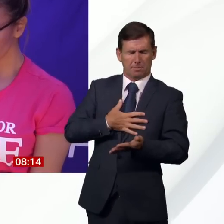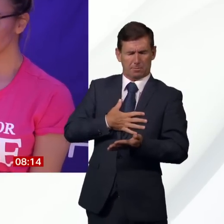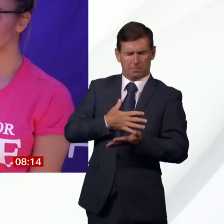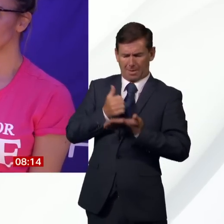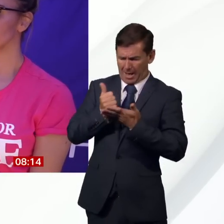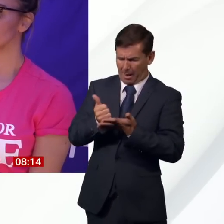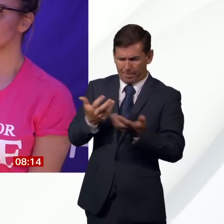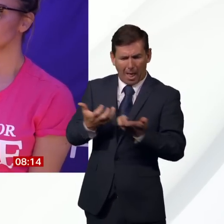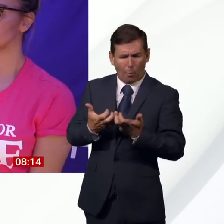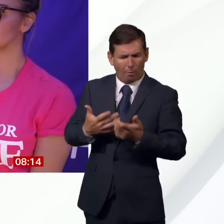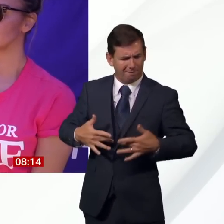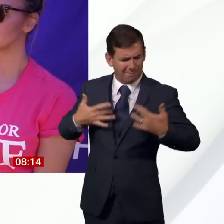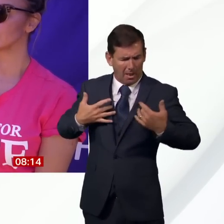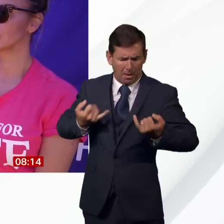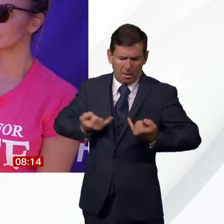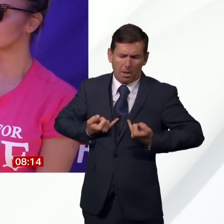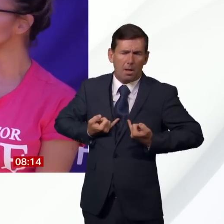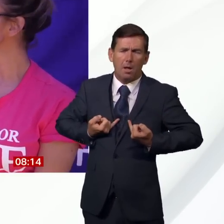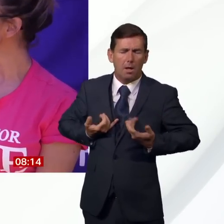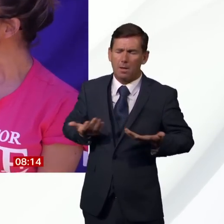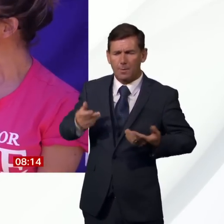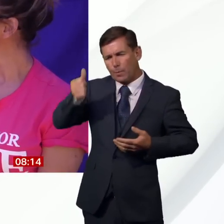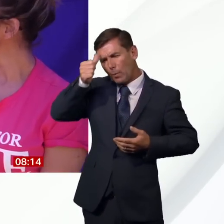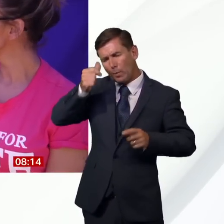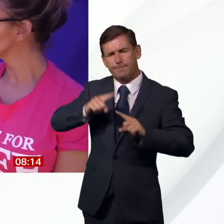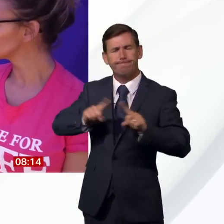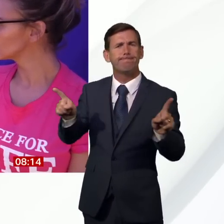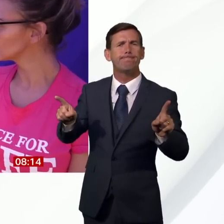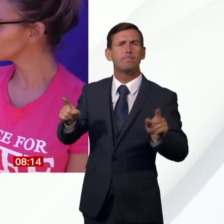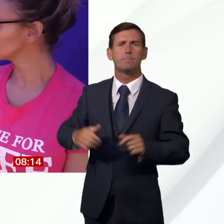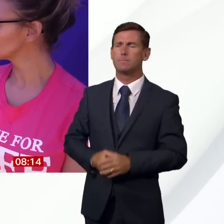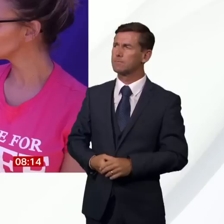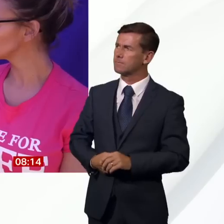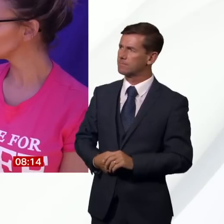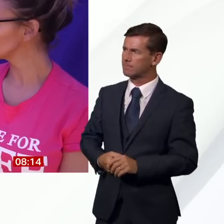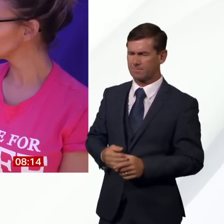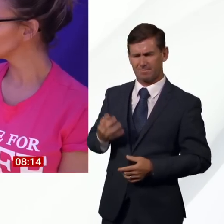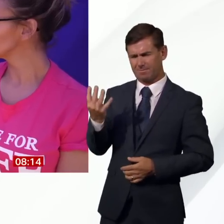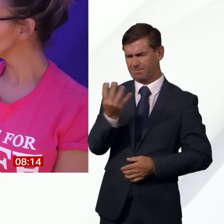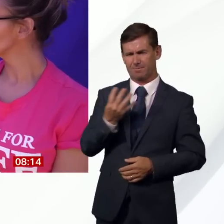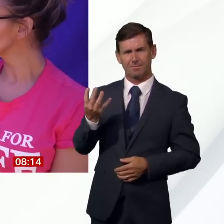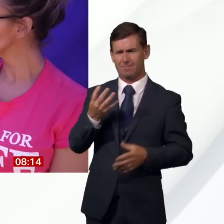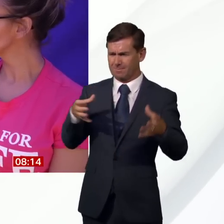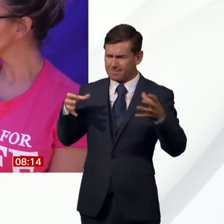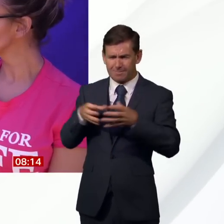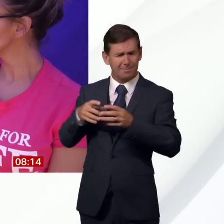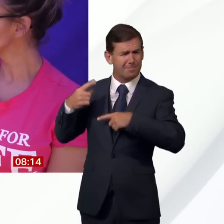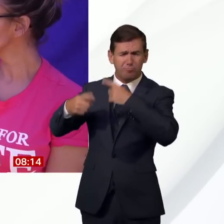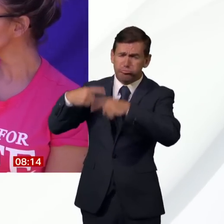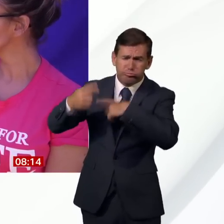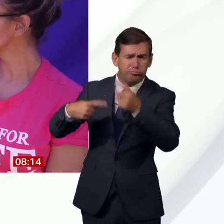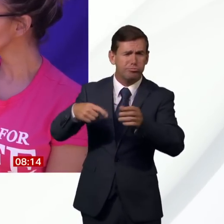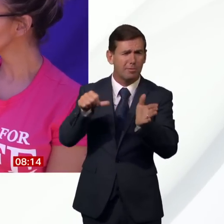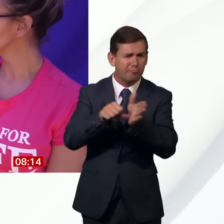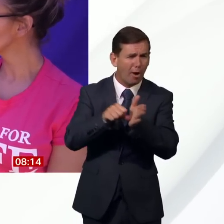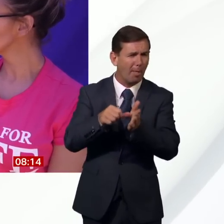I think for us as well, like years being in the group, like we always managed to face whatever it was, yeah, exactly. Like